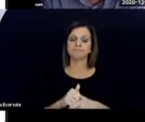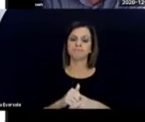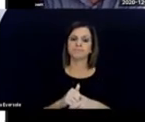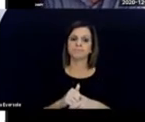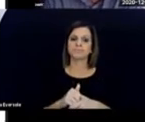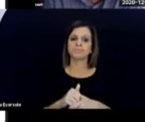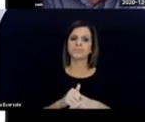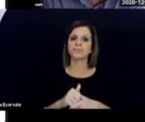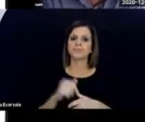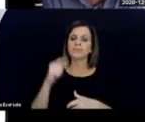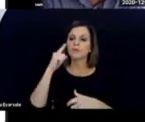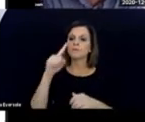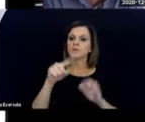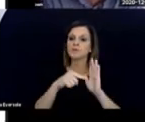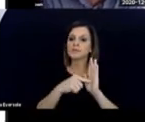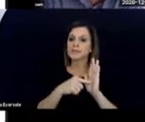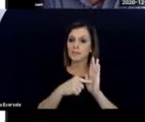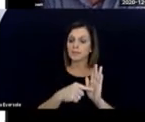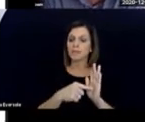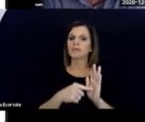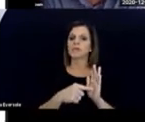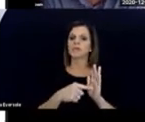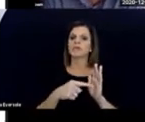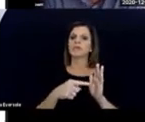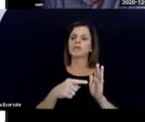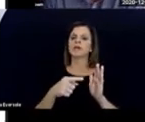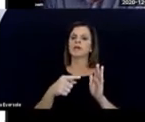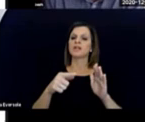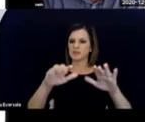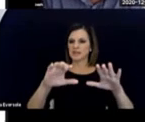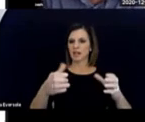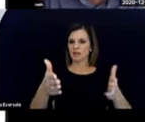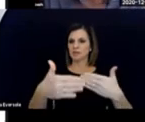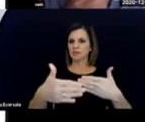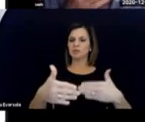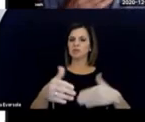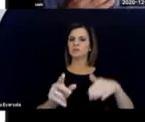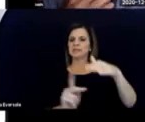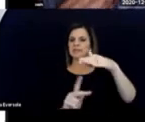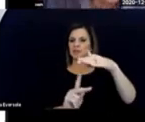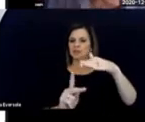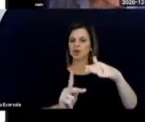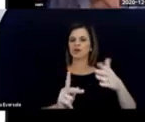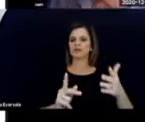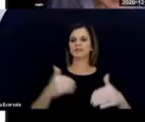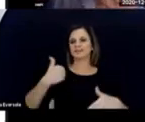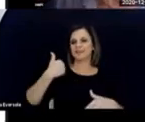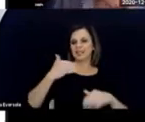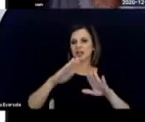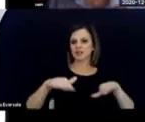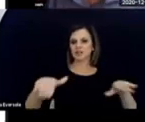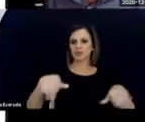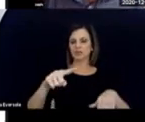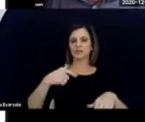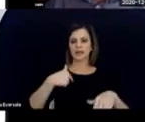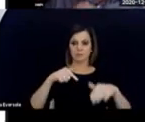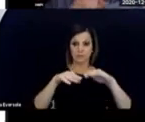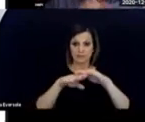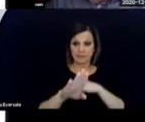I went into a class of young children. was a kindergarten class. They were having a lot of issues with a little girl